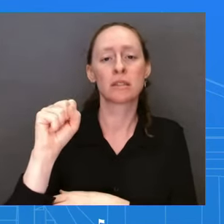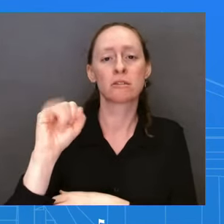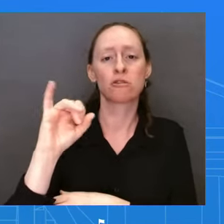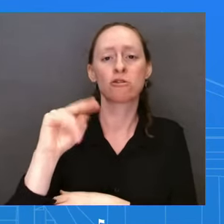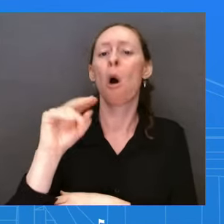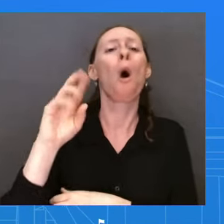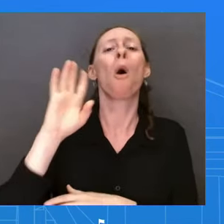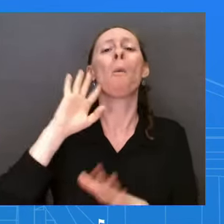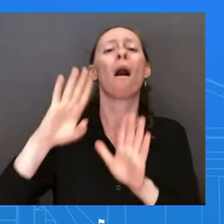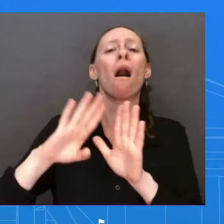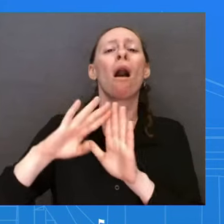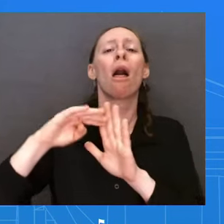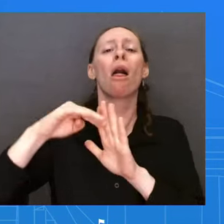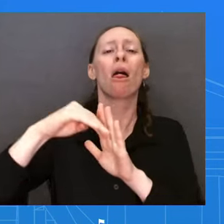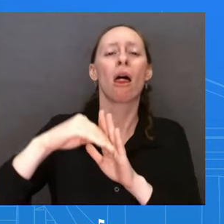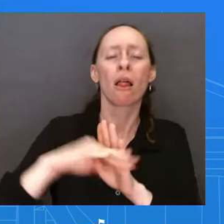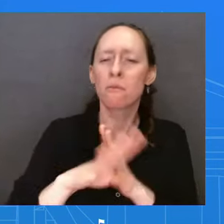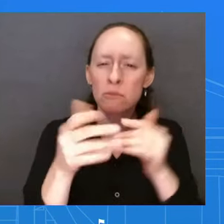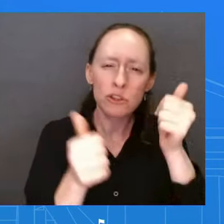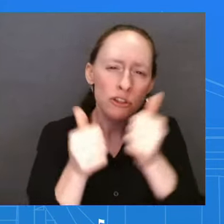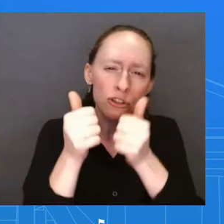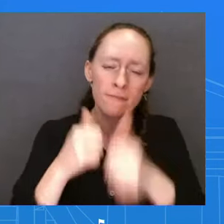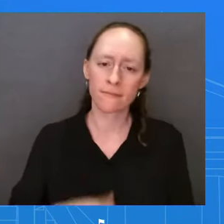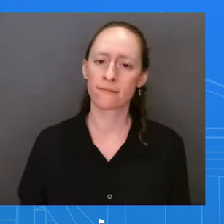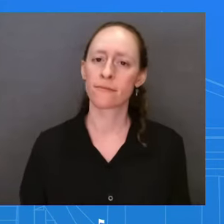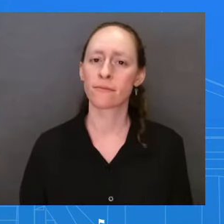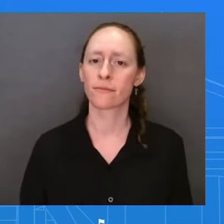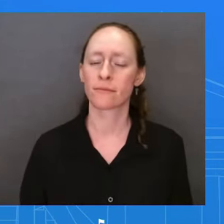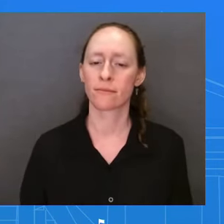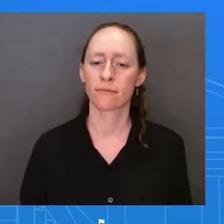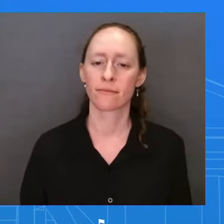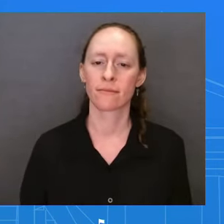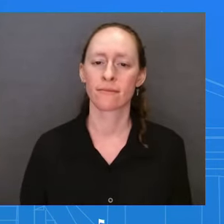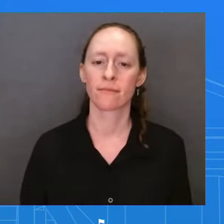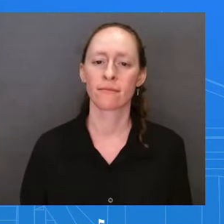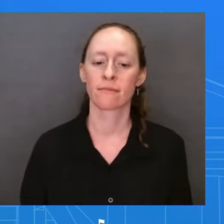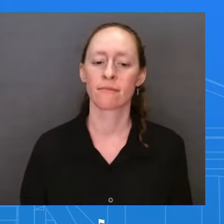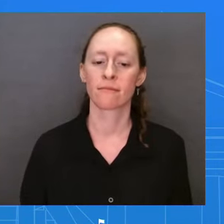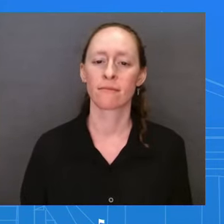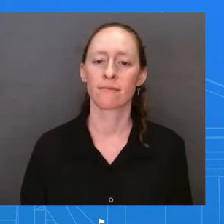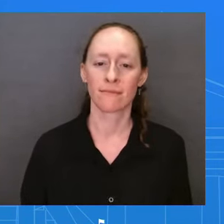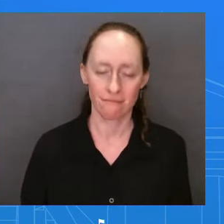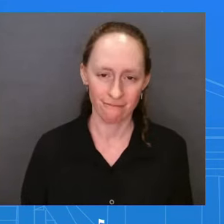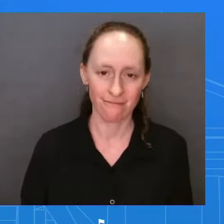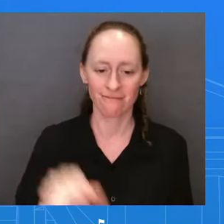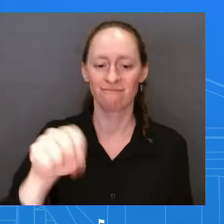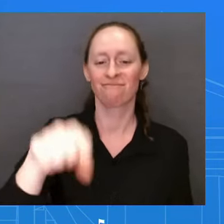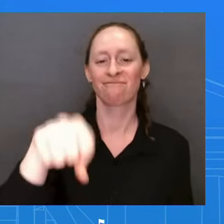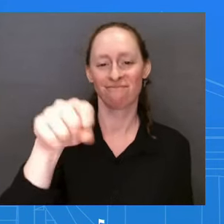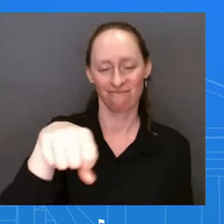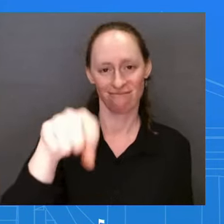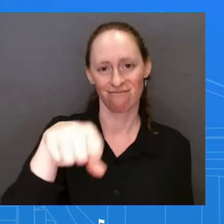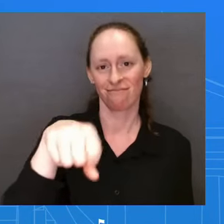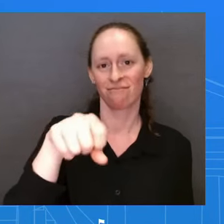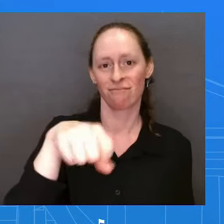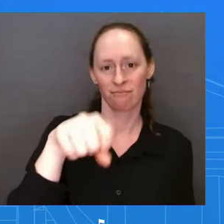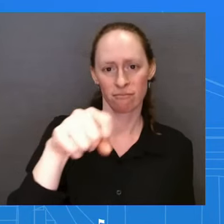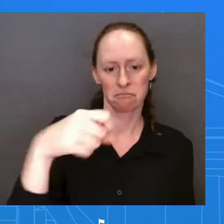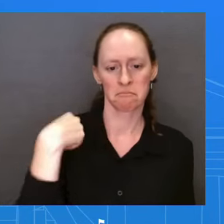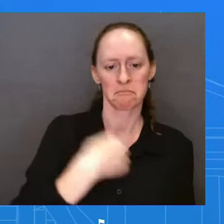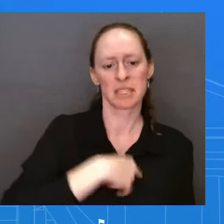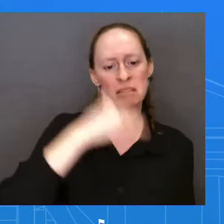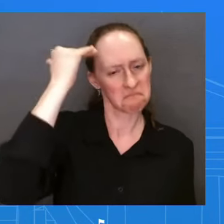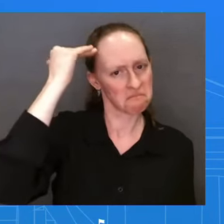term of several years to see greater housing supply. And that will help to